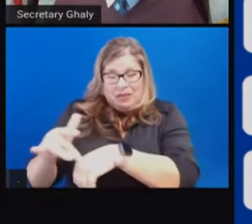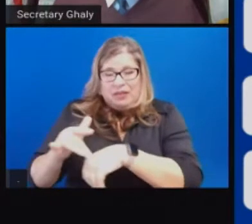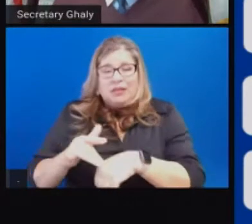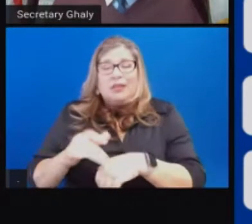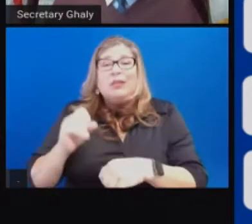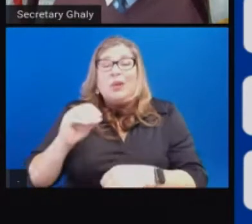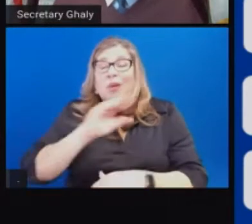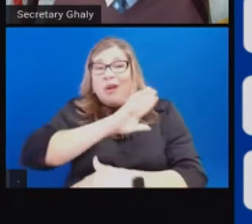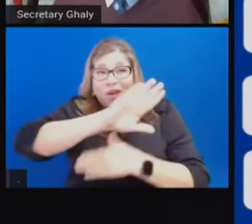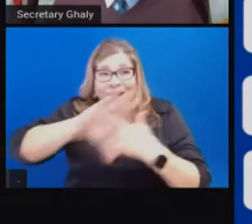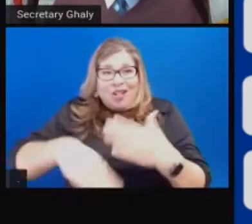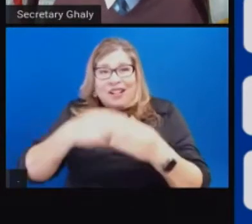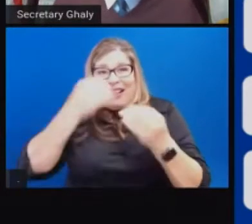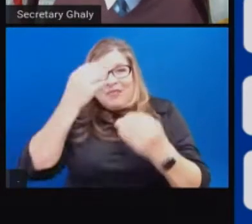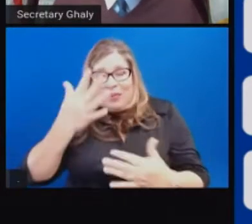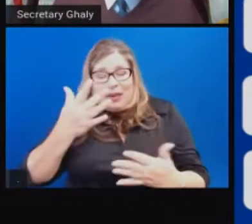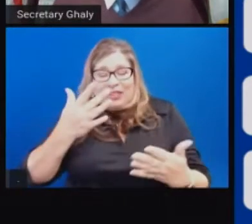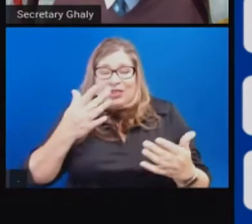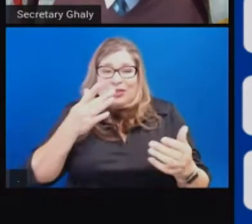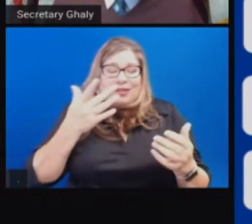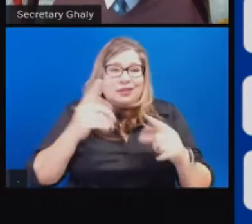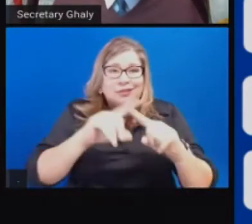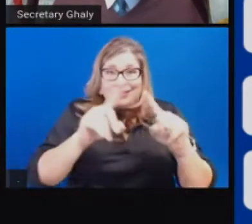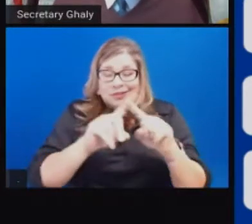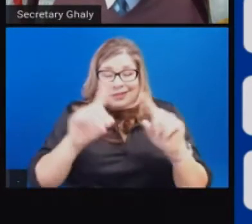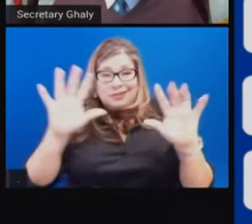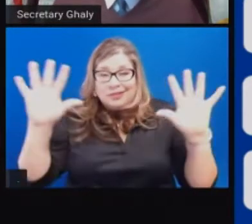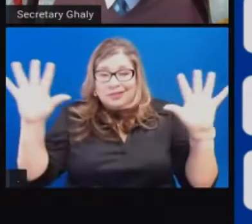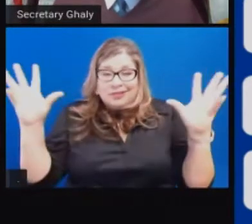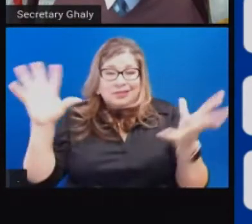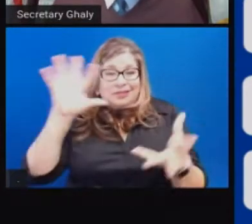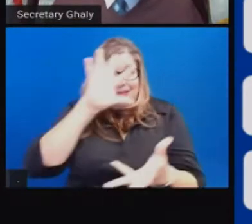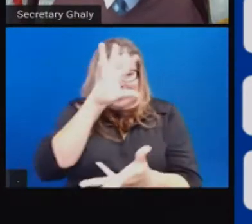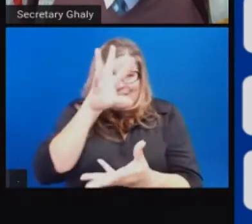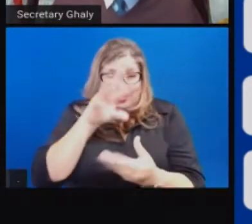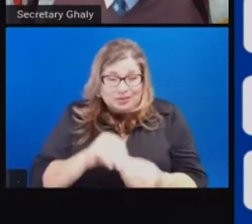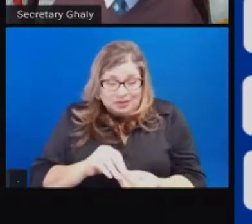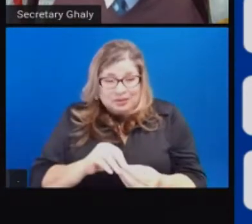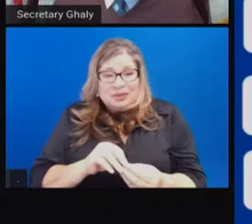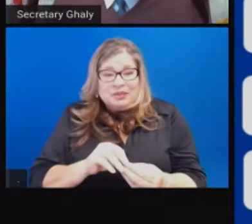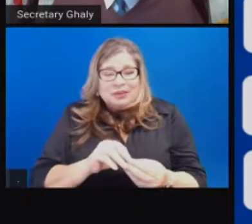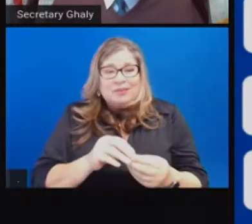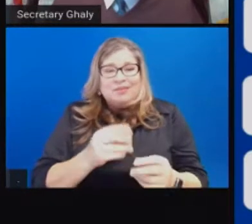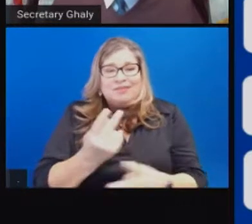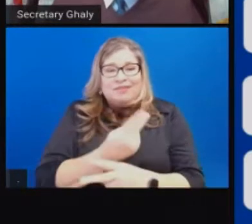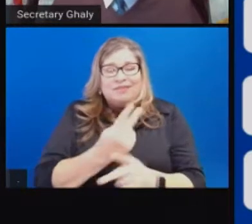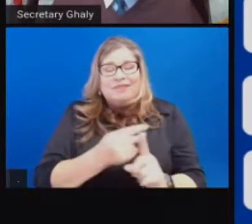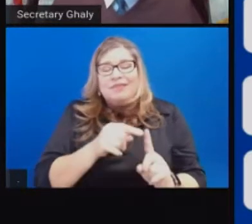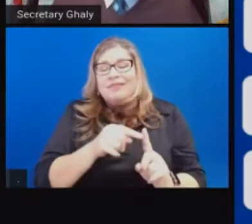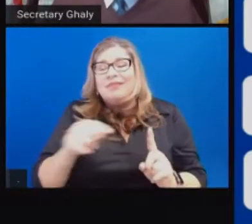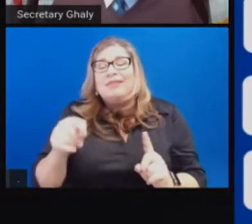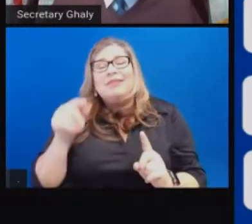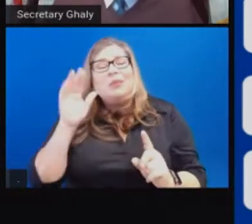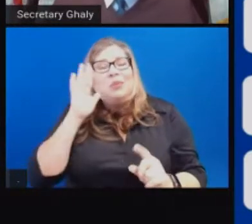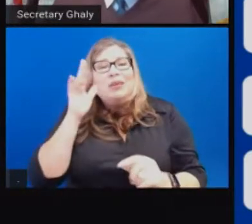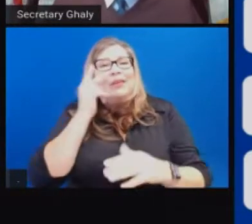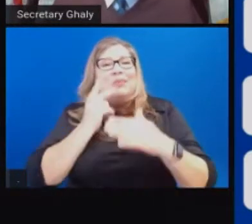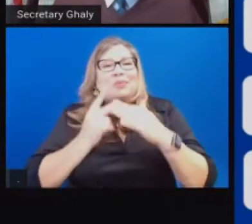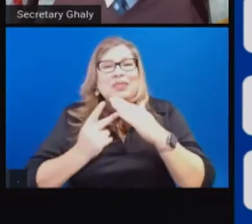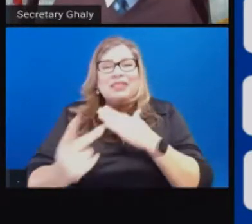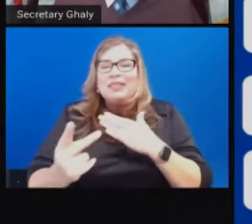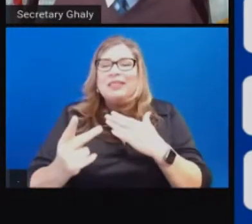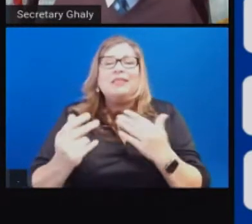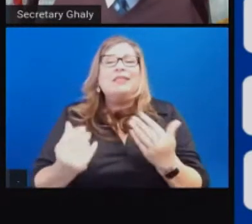all of that into the final, the second from the bottom line to project out what the total ICU